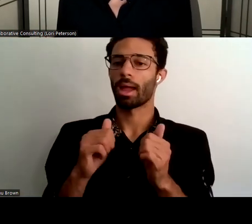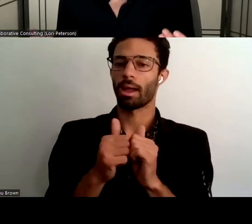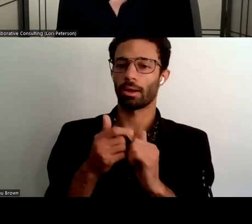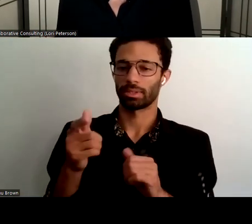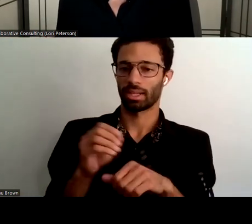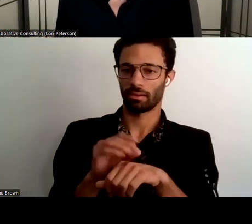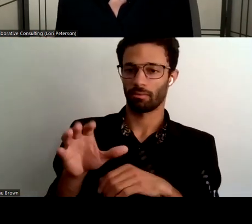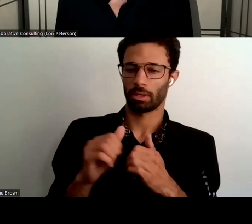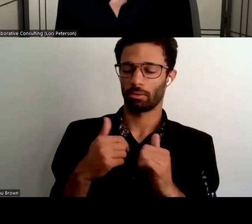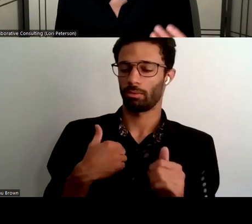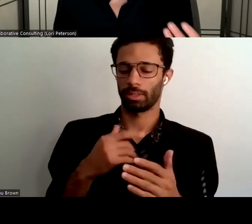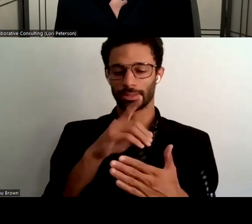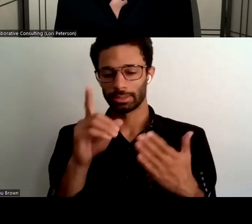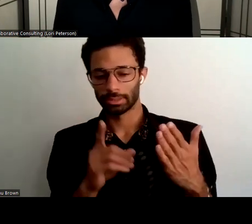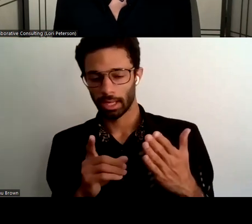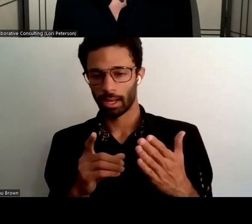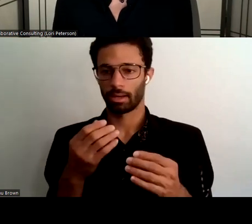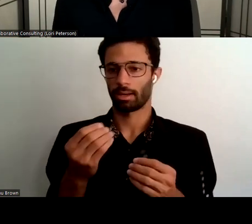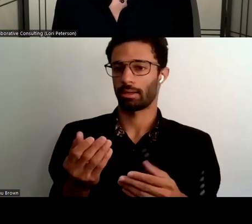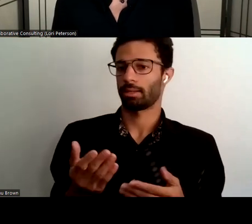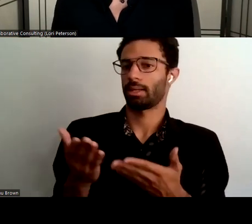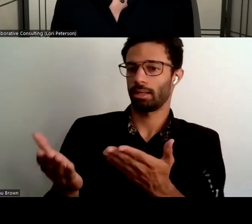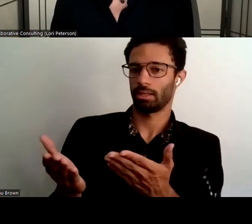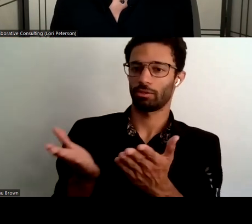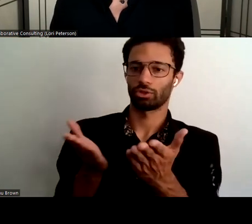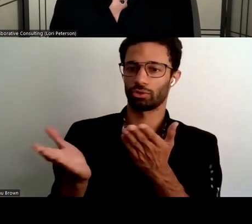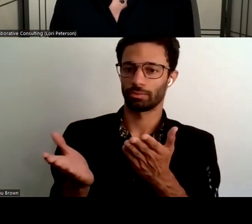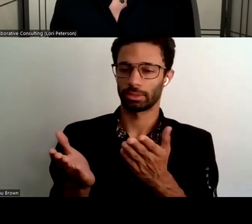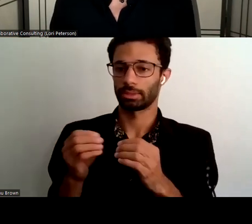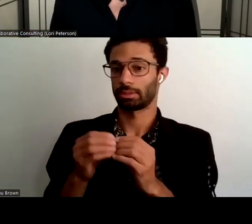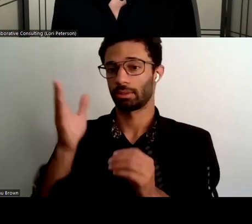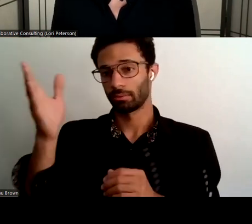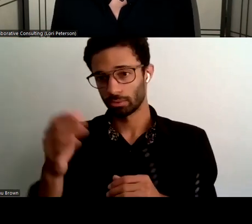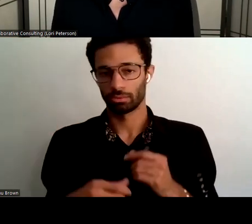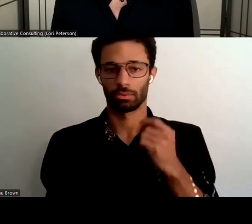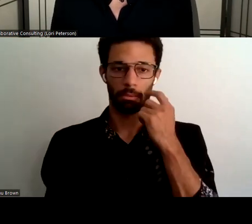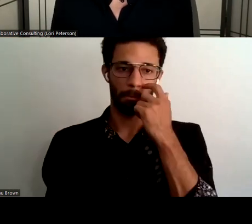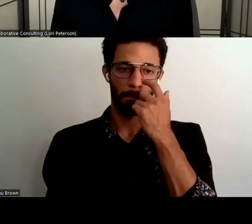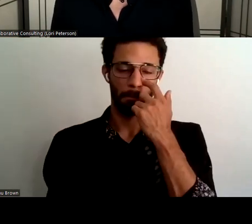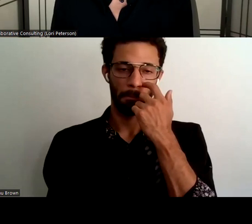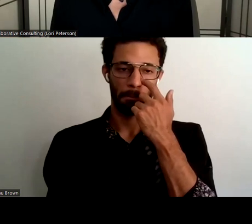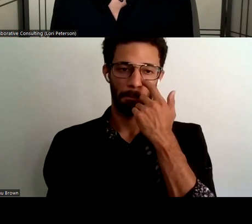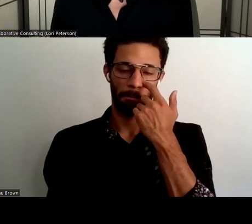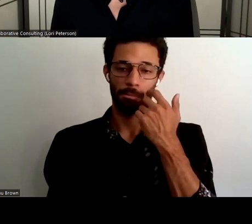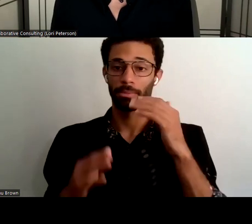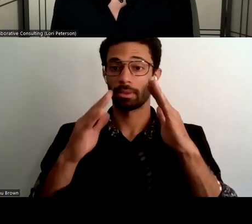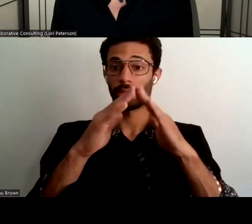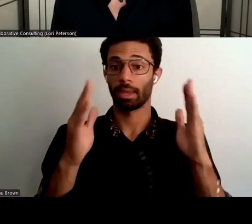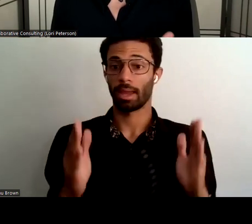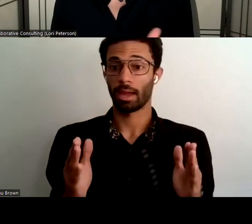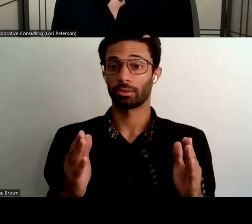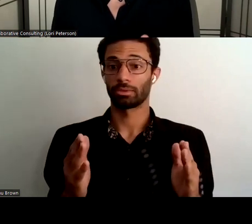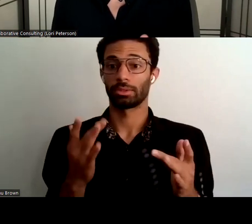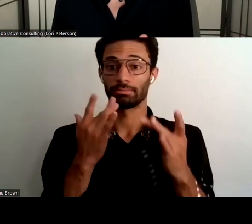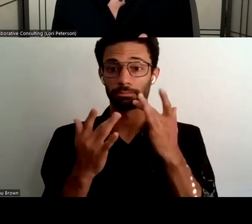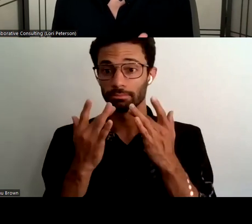what will that mean for the way they design and deliver their services in the future the housing shortage is already a crisis